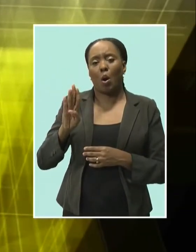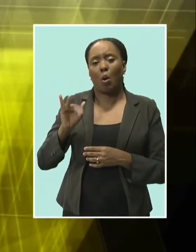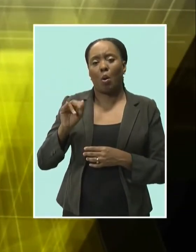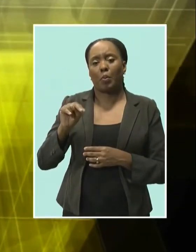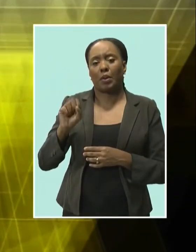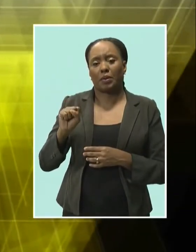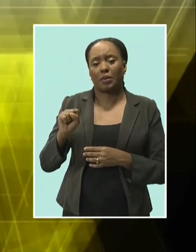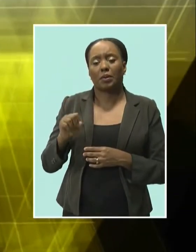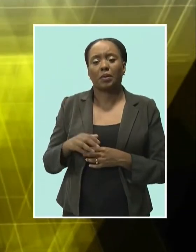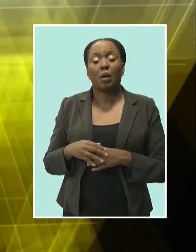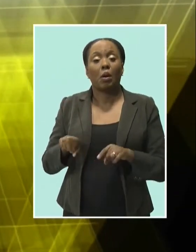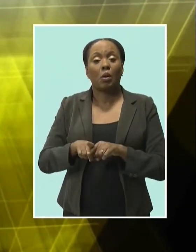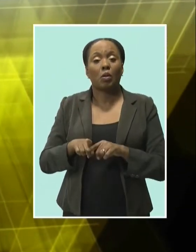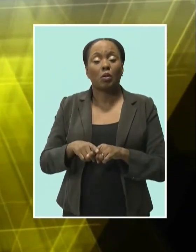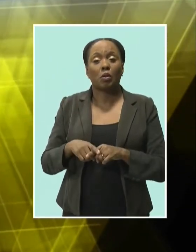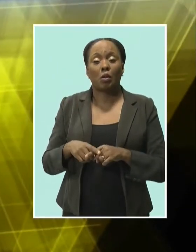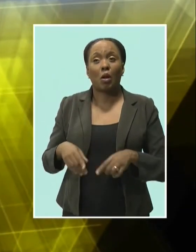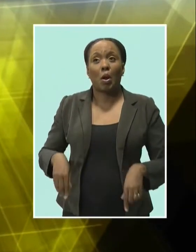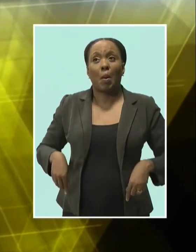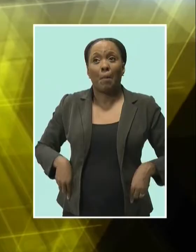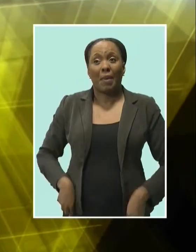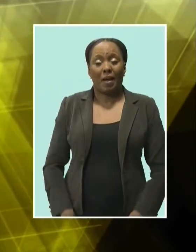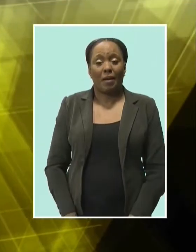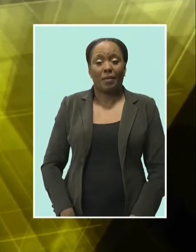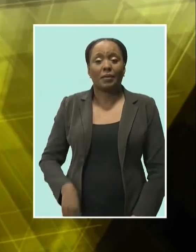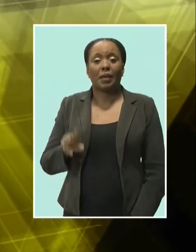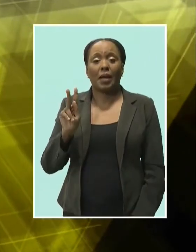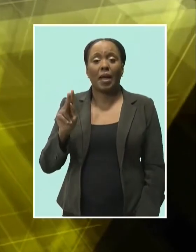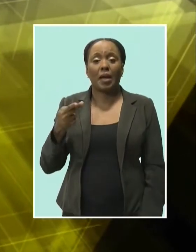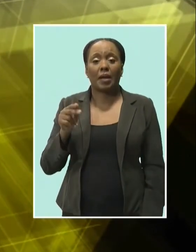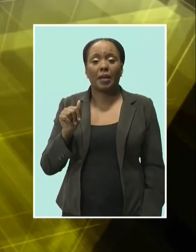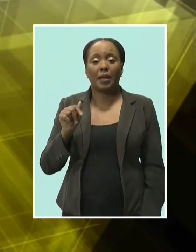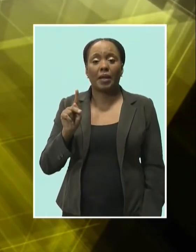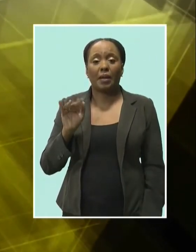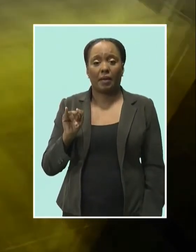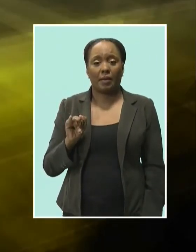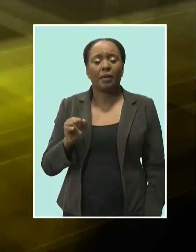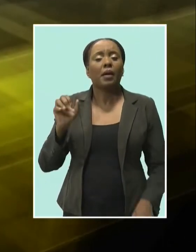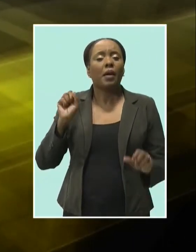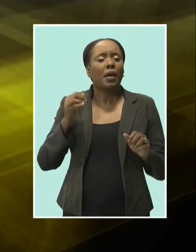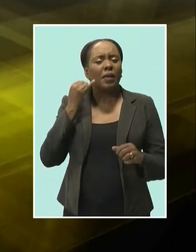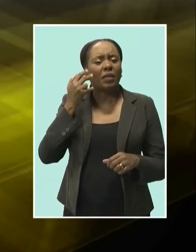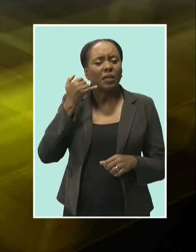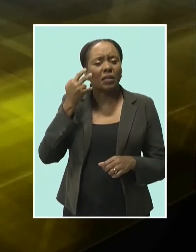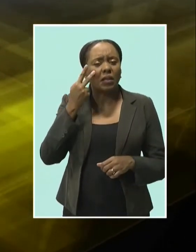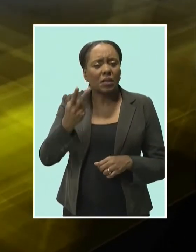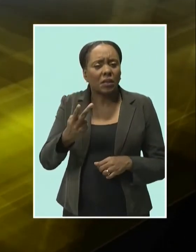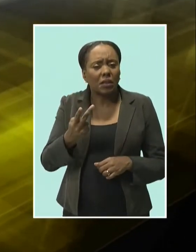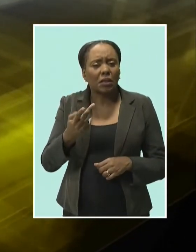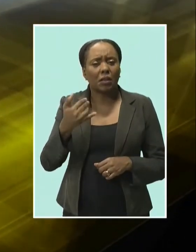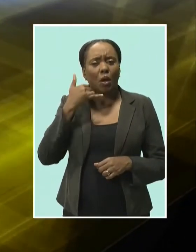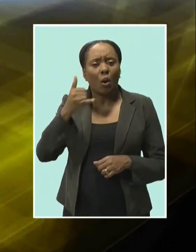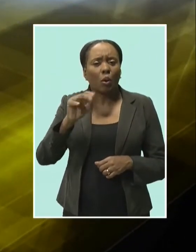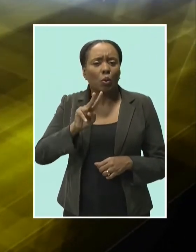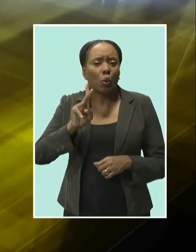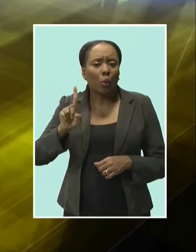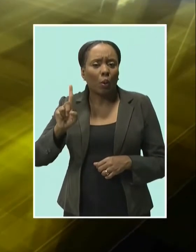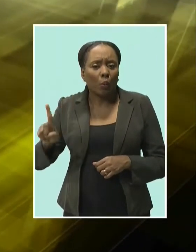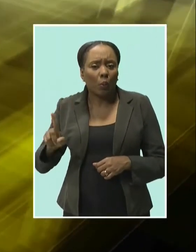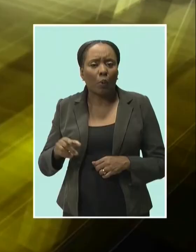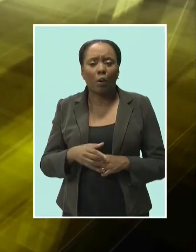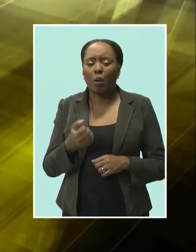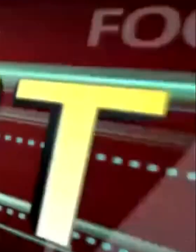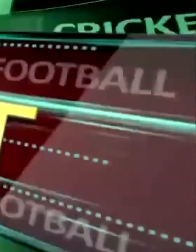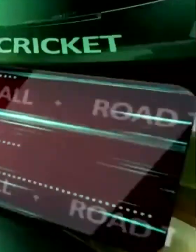whereabouts is asked to contact police emergency at 2-1-1, Crime Stoppers at 1-800-TIPS or the District A police station or any